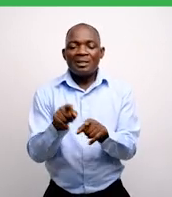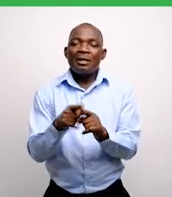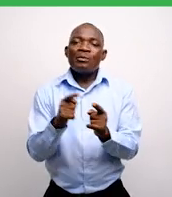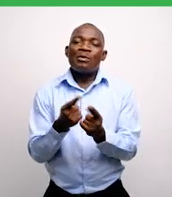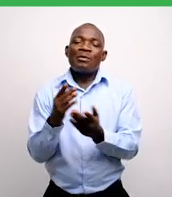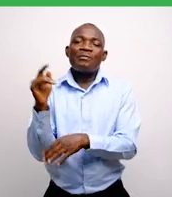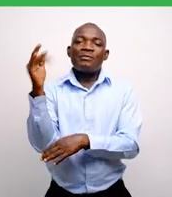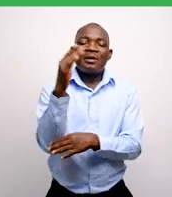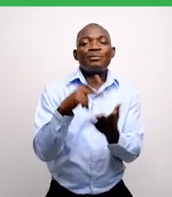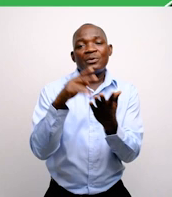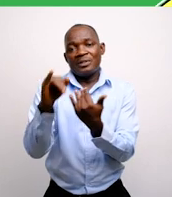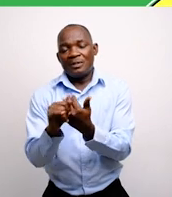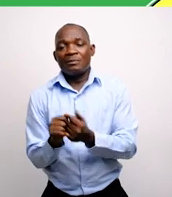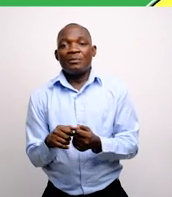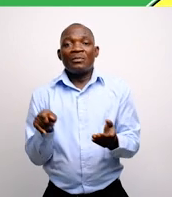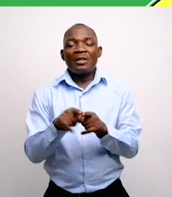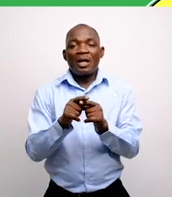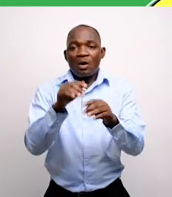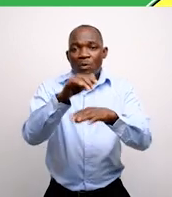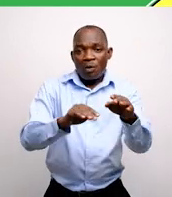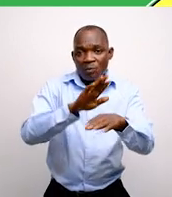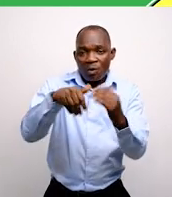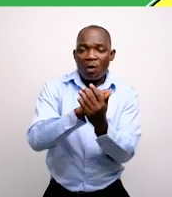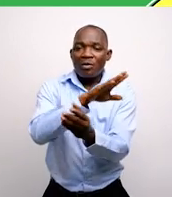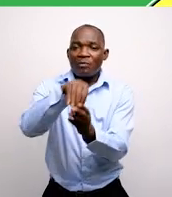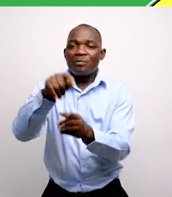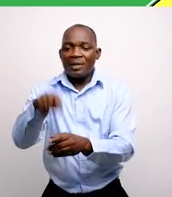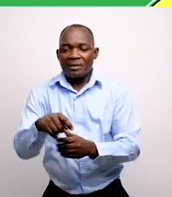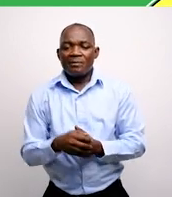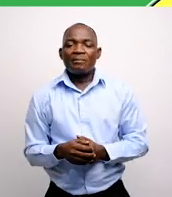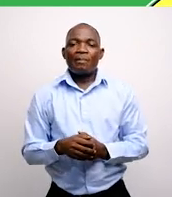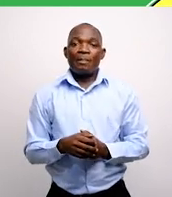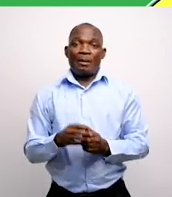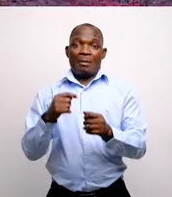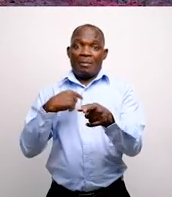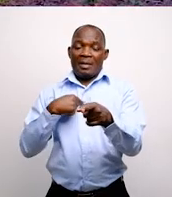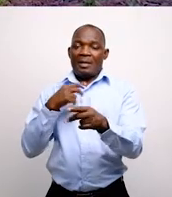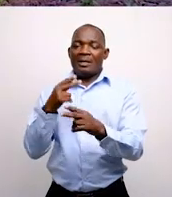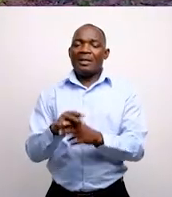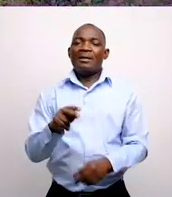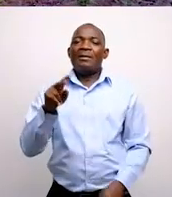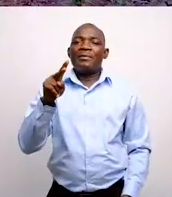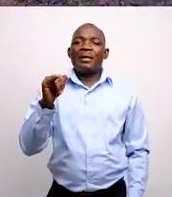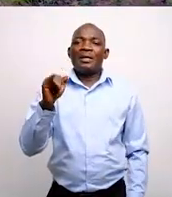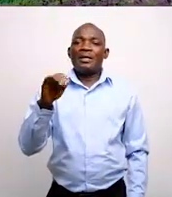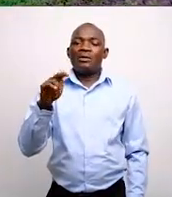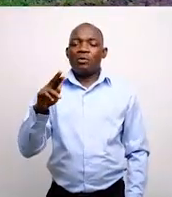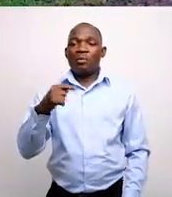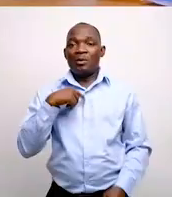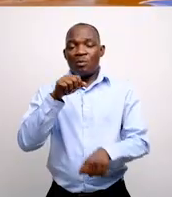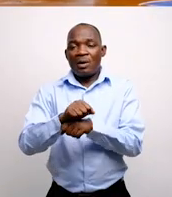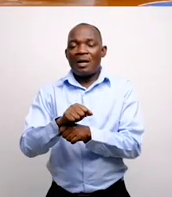participation in the re-afforestation project as a call for all. I am Ingetia Victor.